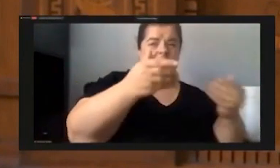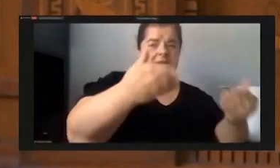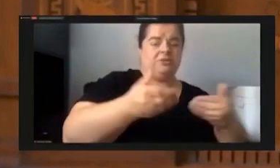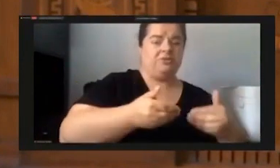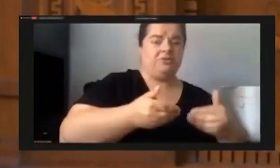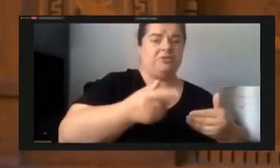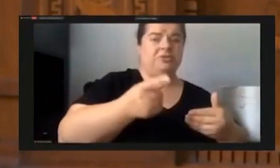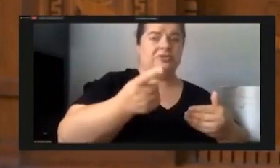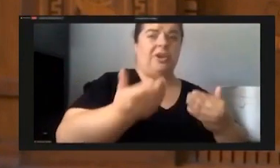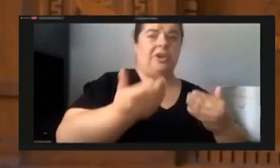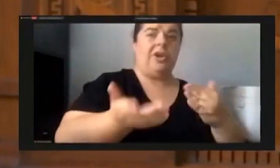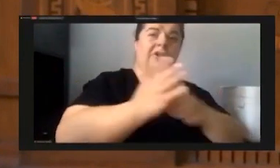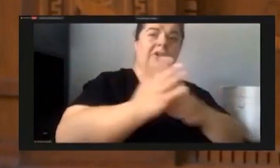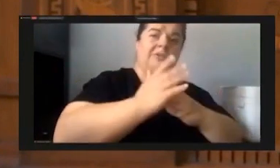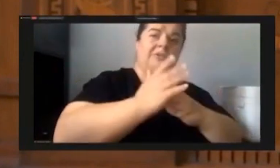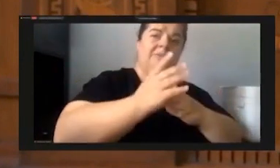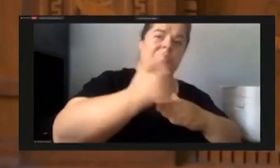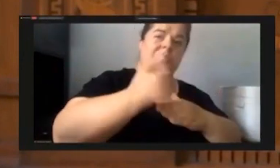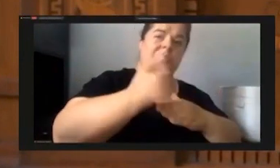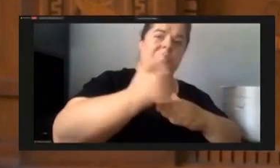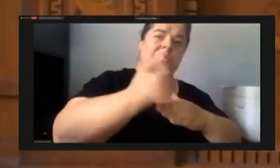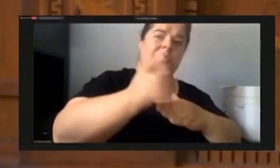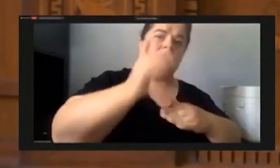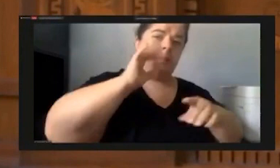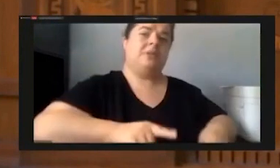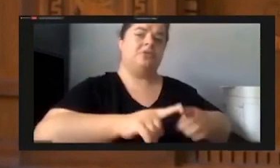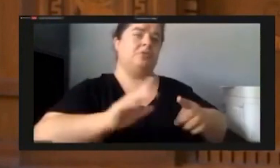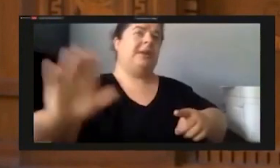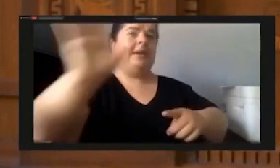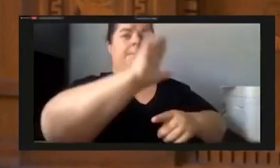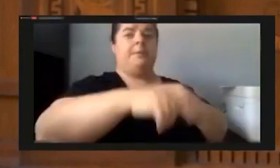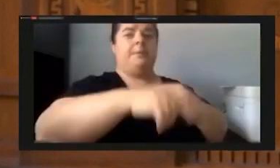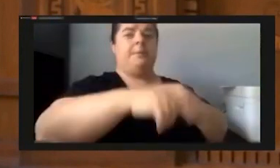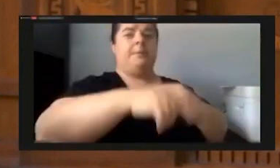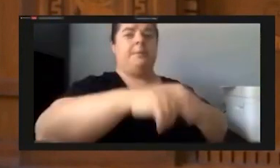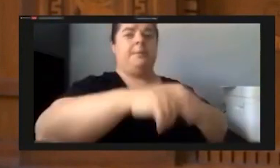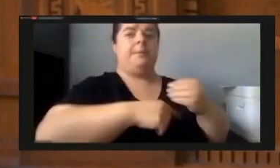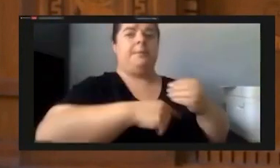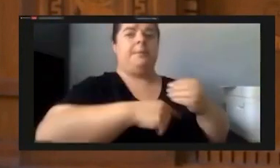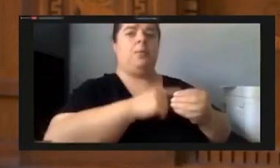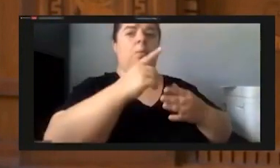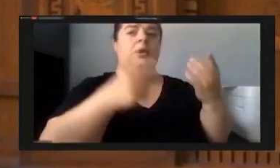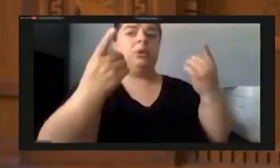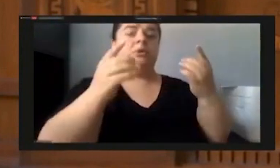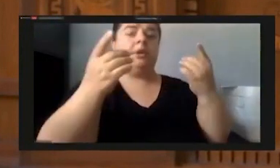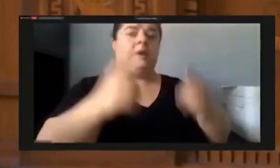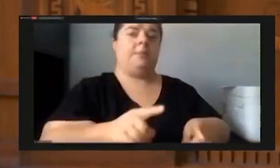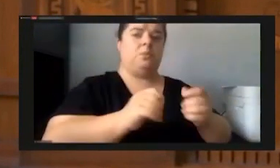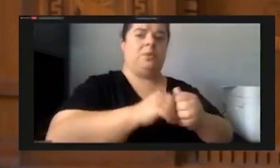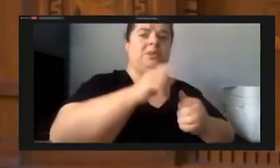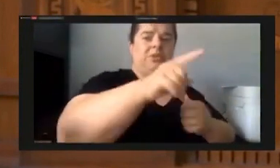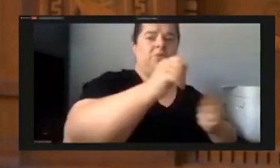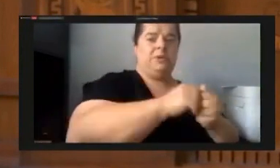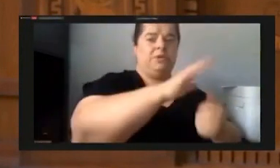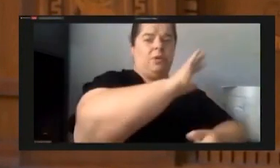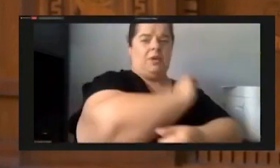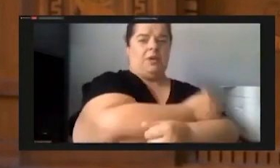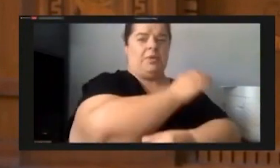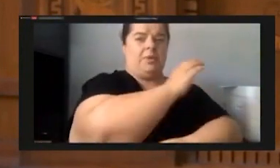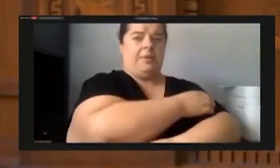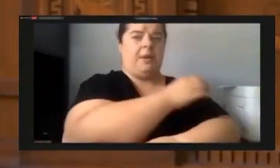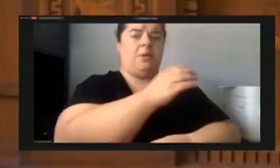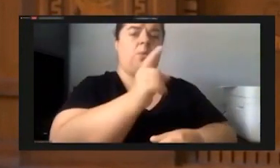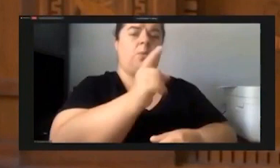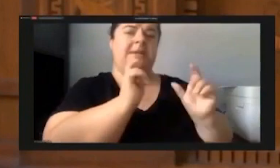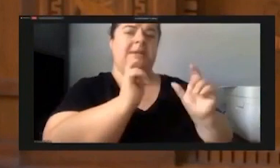answering to Him regarding what you did with the authority you've been granted. When God spoke through the prophet Jeremiah regarding